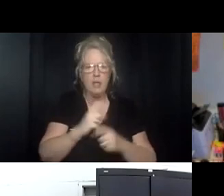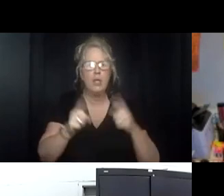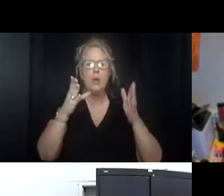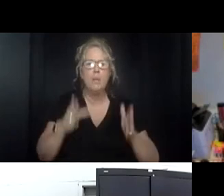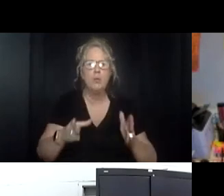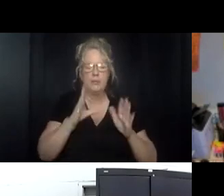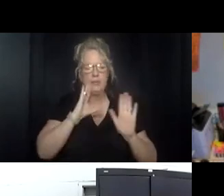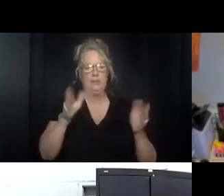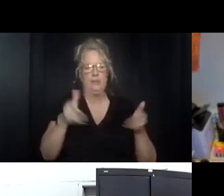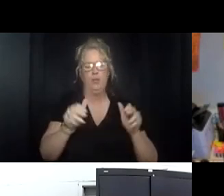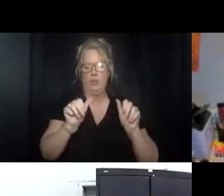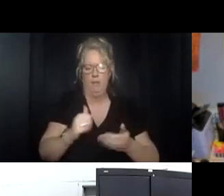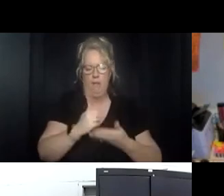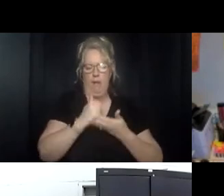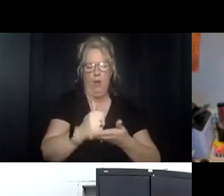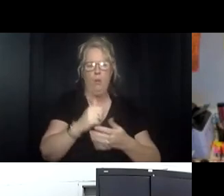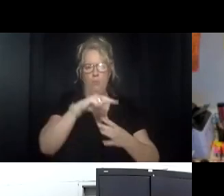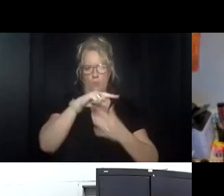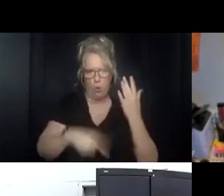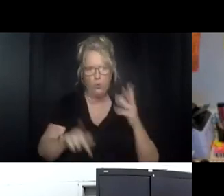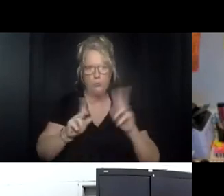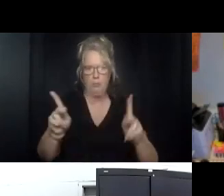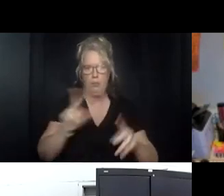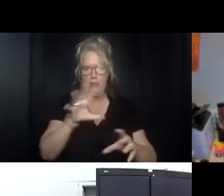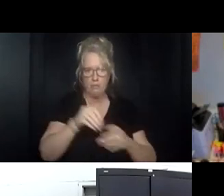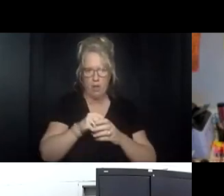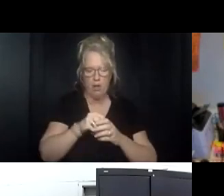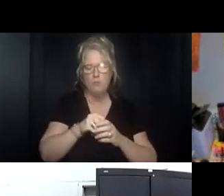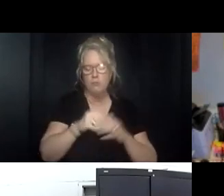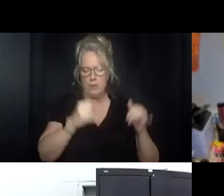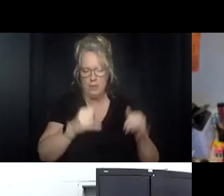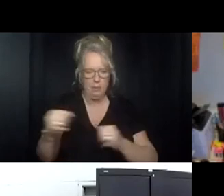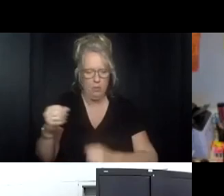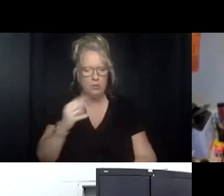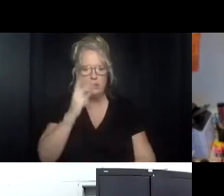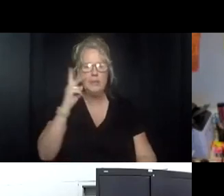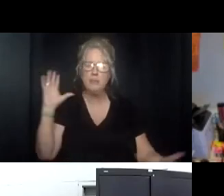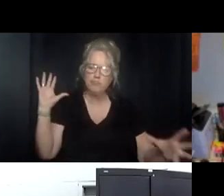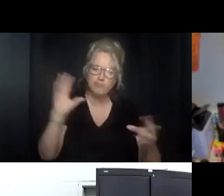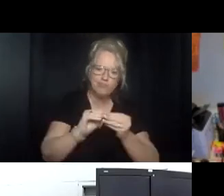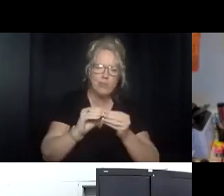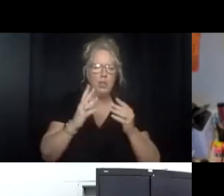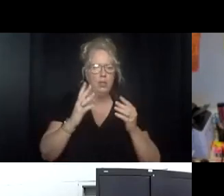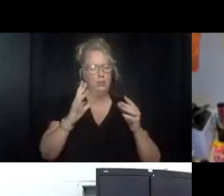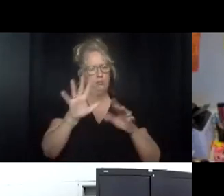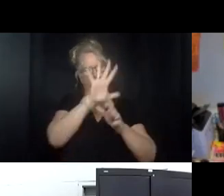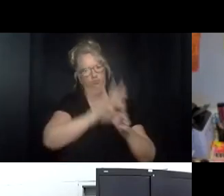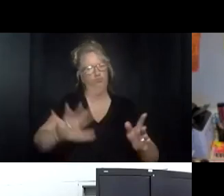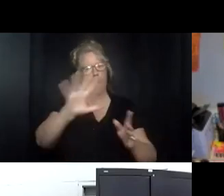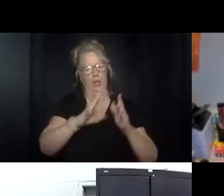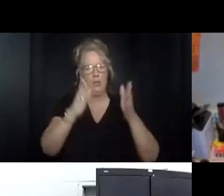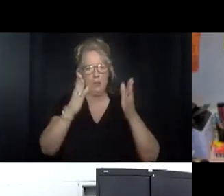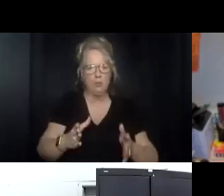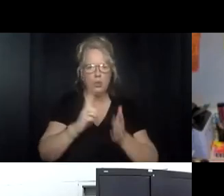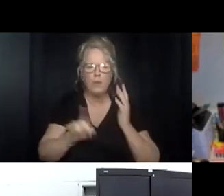-centered plan can help those involved with the individual see the total person a it focuses on